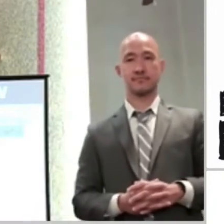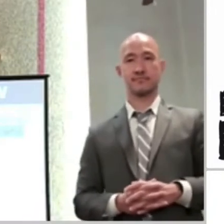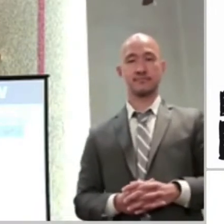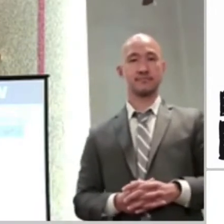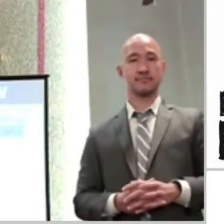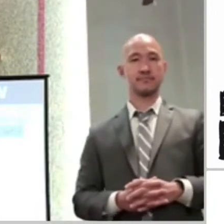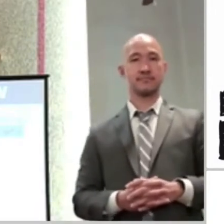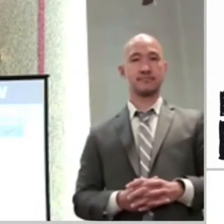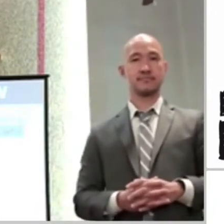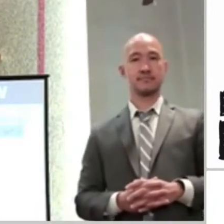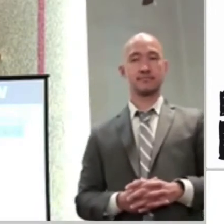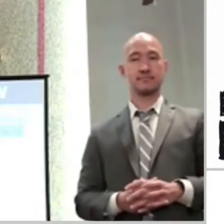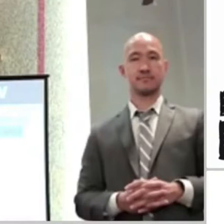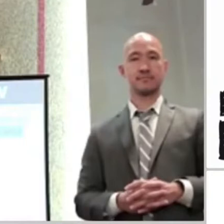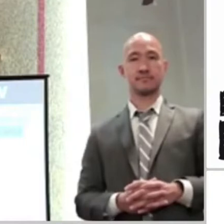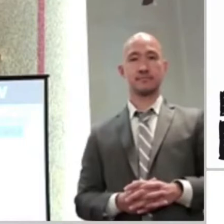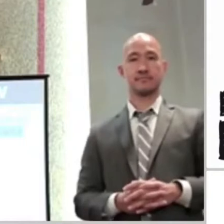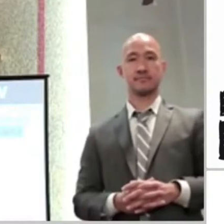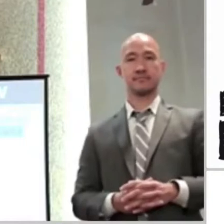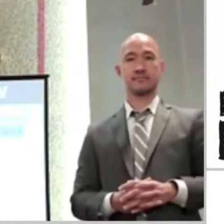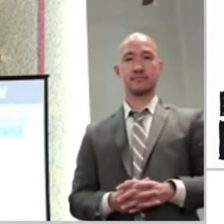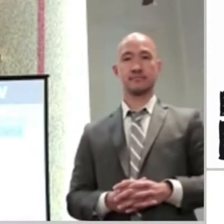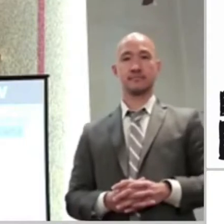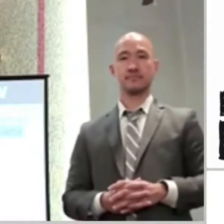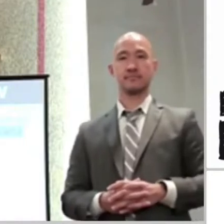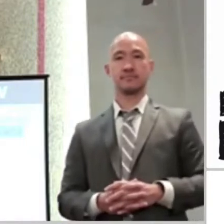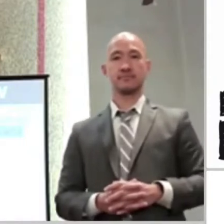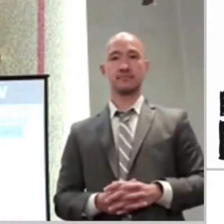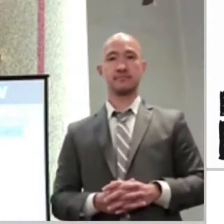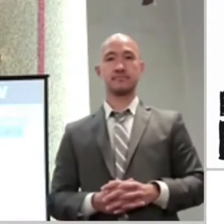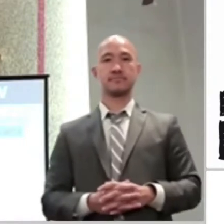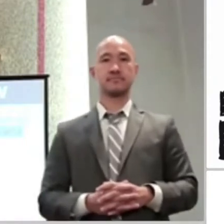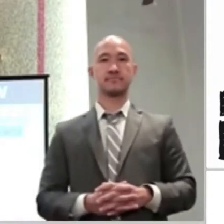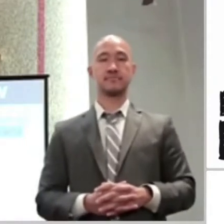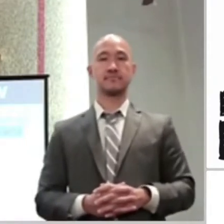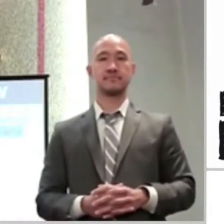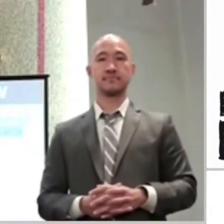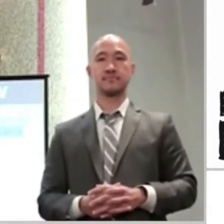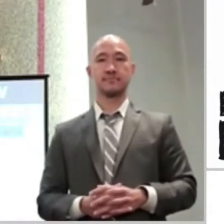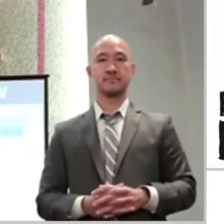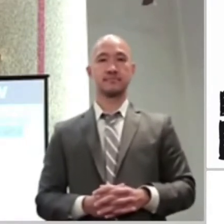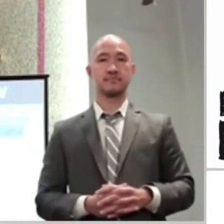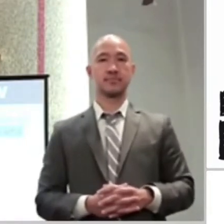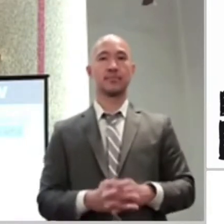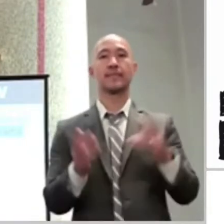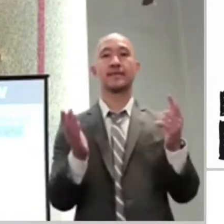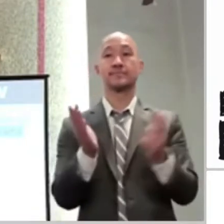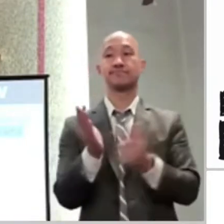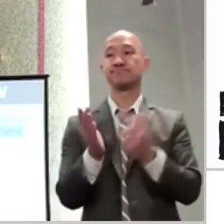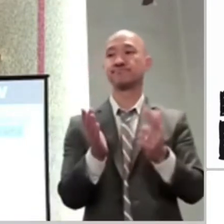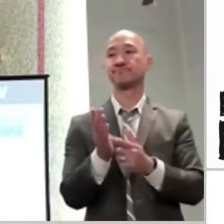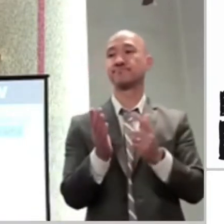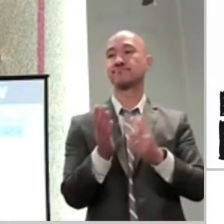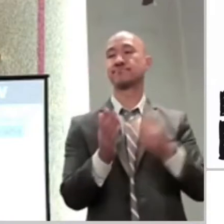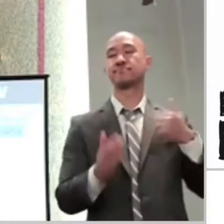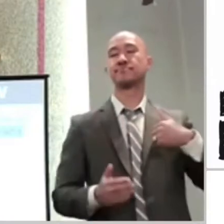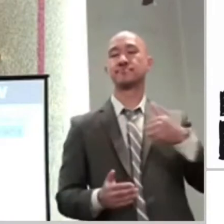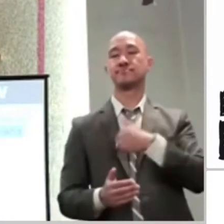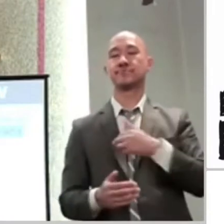enough to disturb the place and the ministry that God has given us. Think about that.